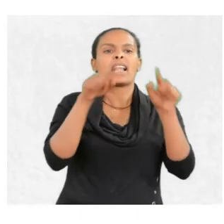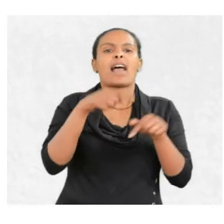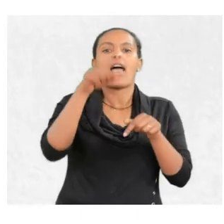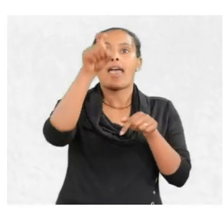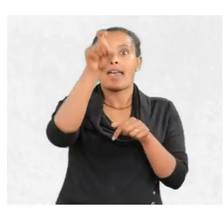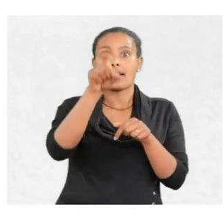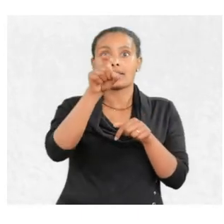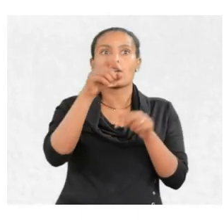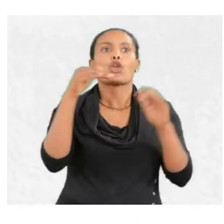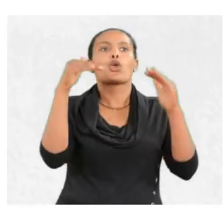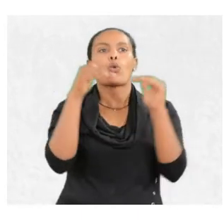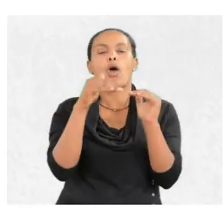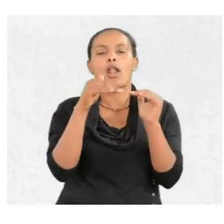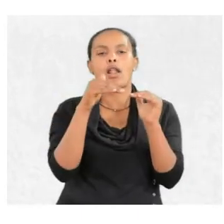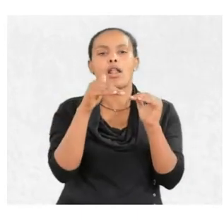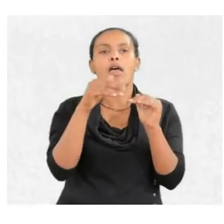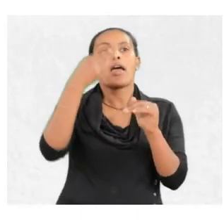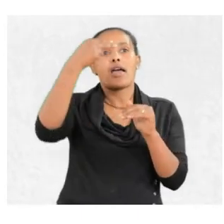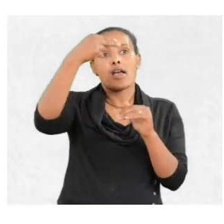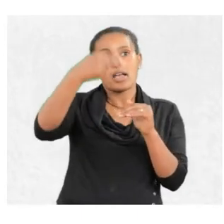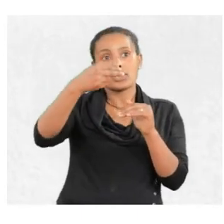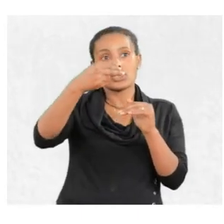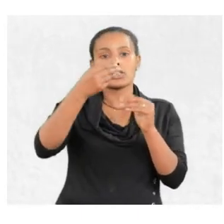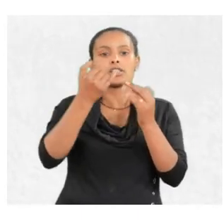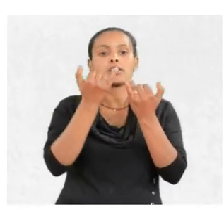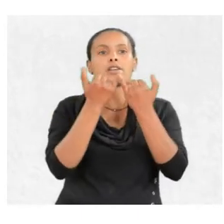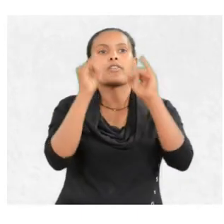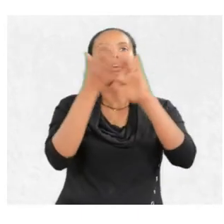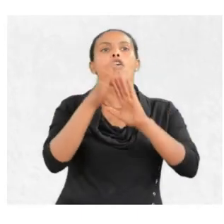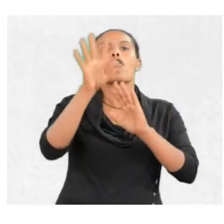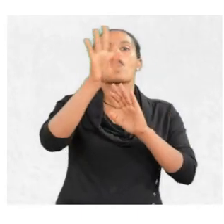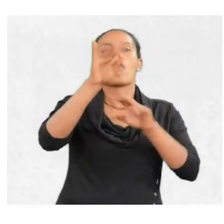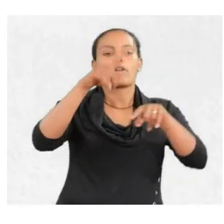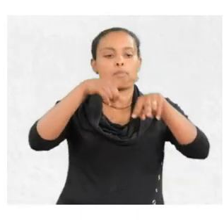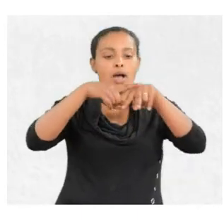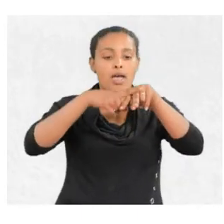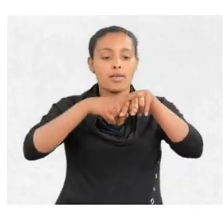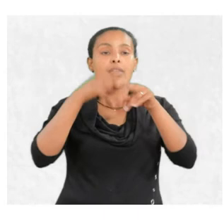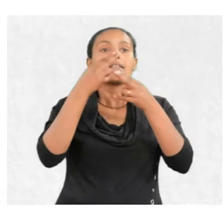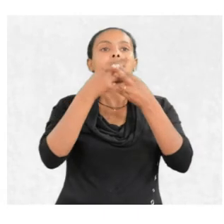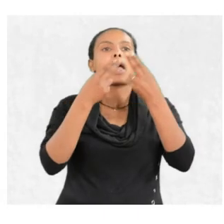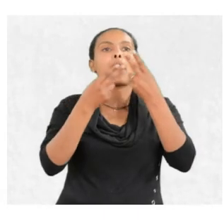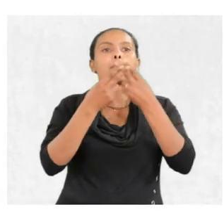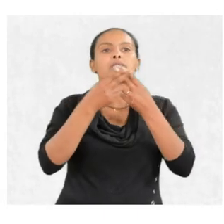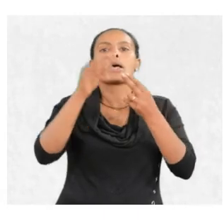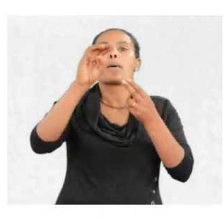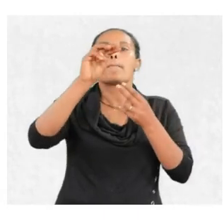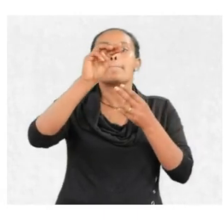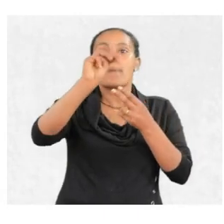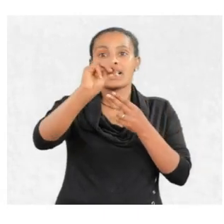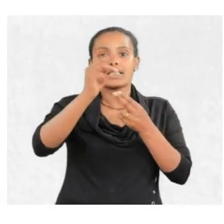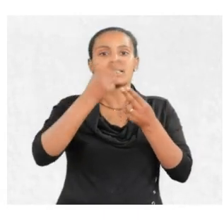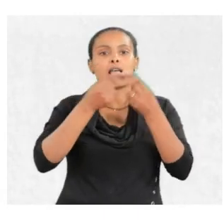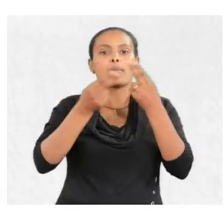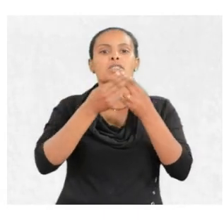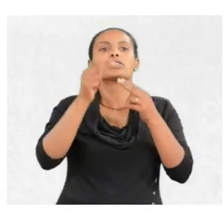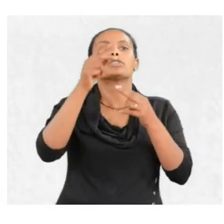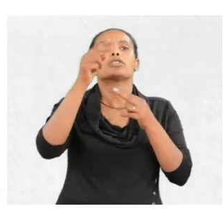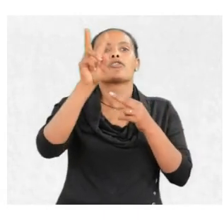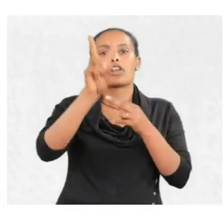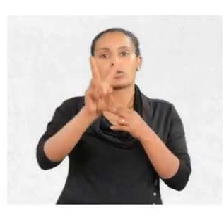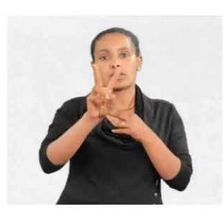equal h divided by 4 pi times mass times change in velocity.